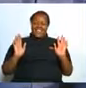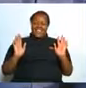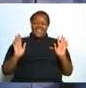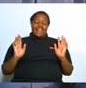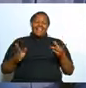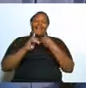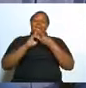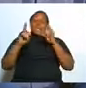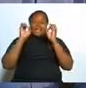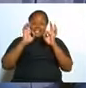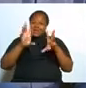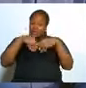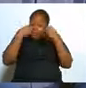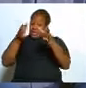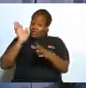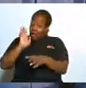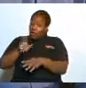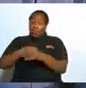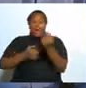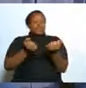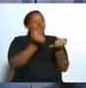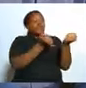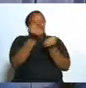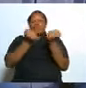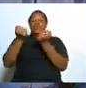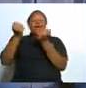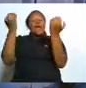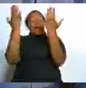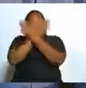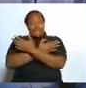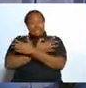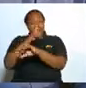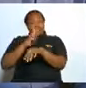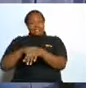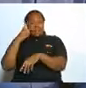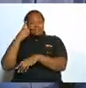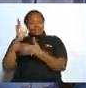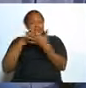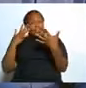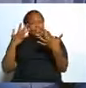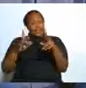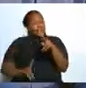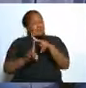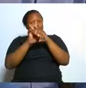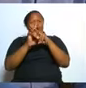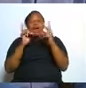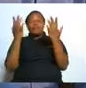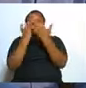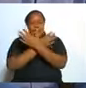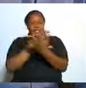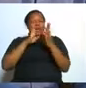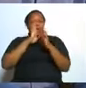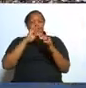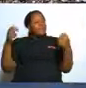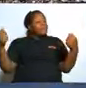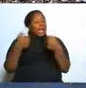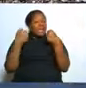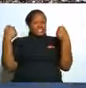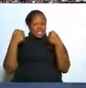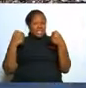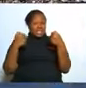but if you give a woman to drive at night and when they see something at night like an accident